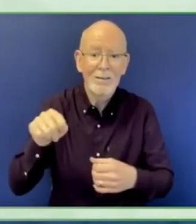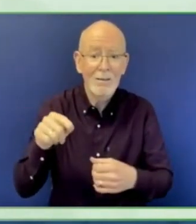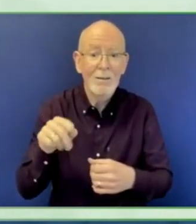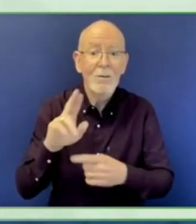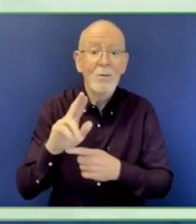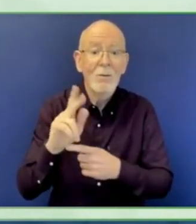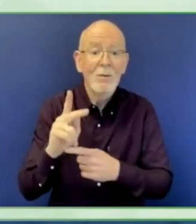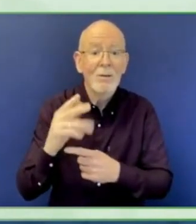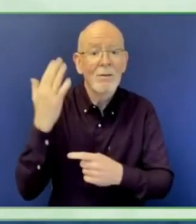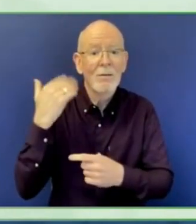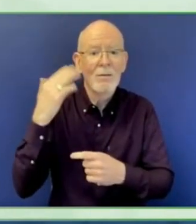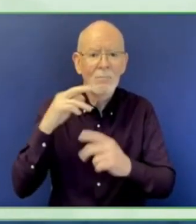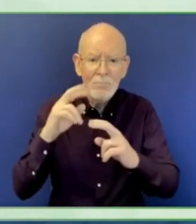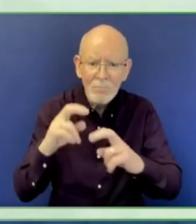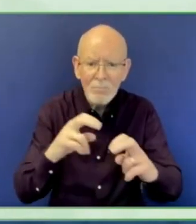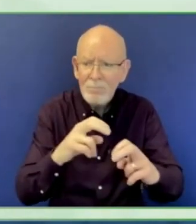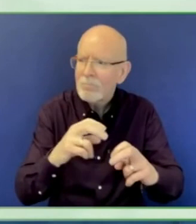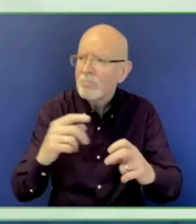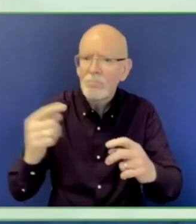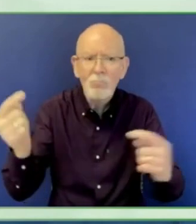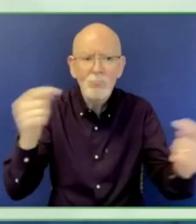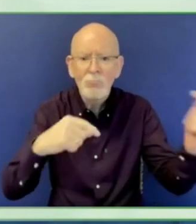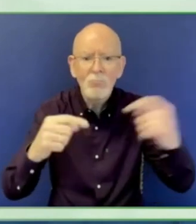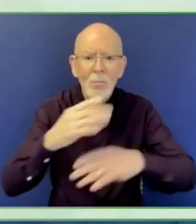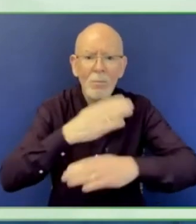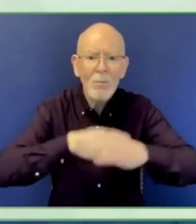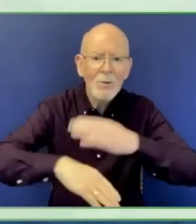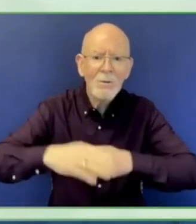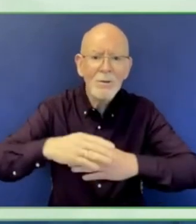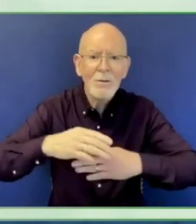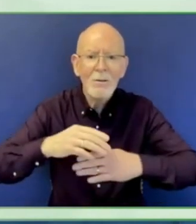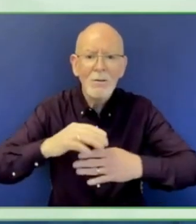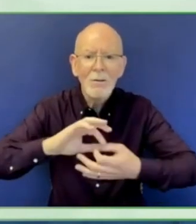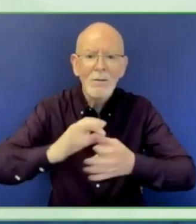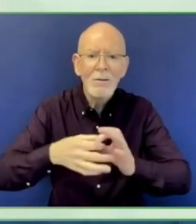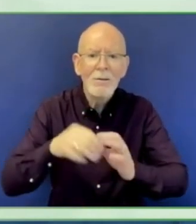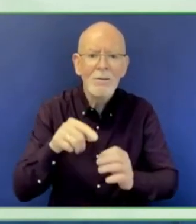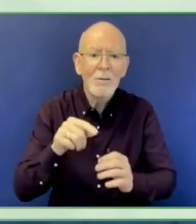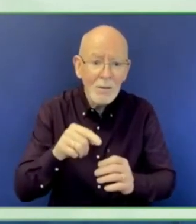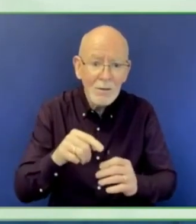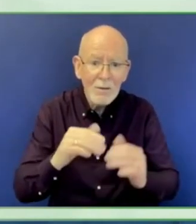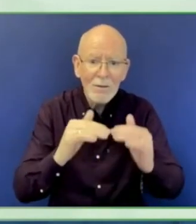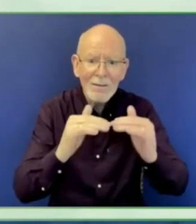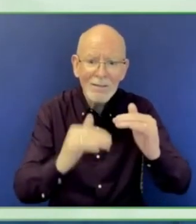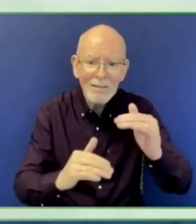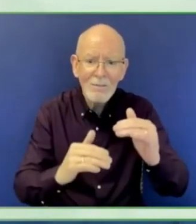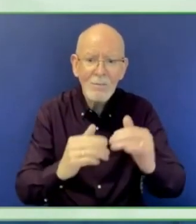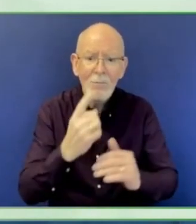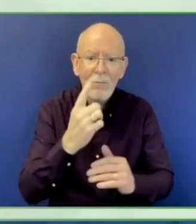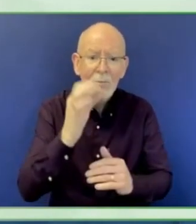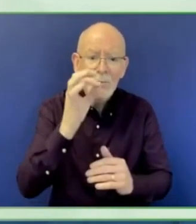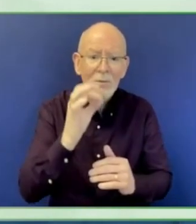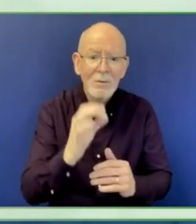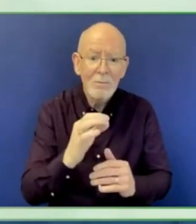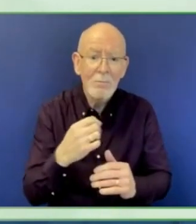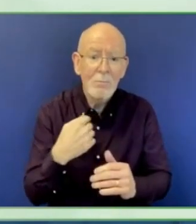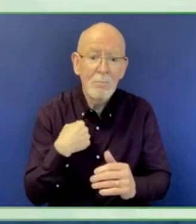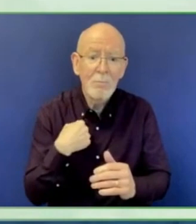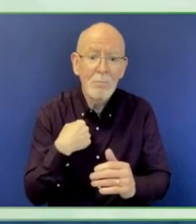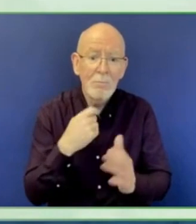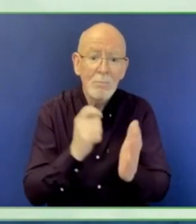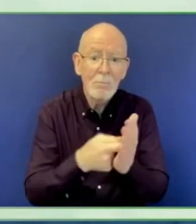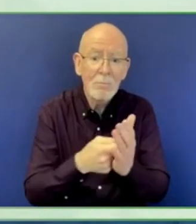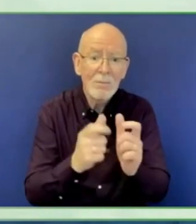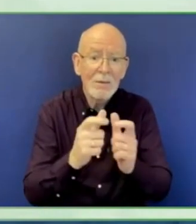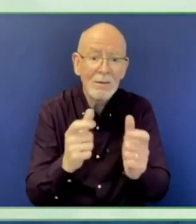wrong. But through a lot of hard work, and one of my co-founders, Victoria Austin and Ian McKinnon were part of that team,